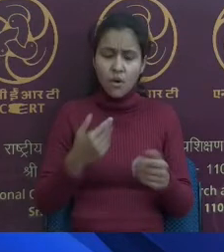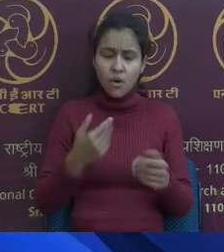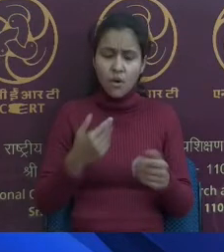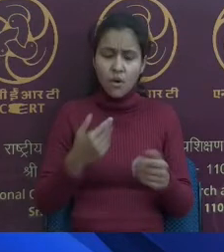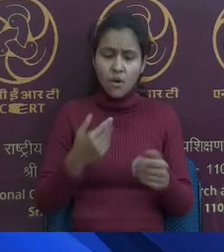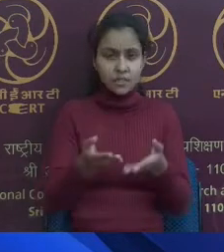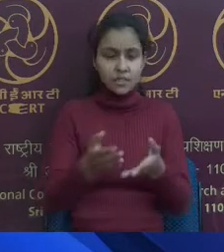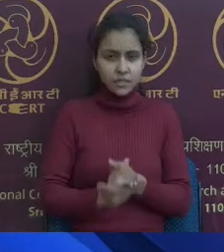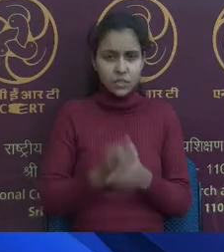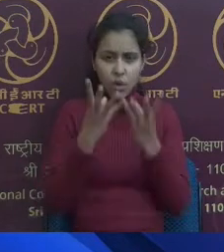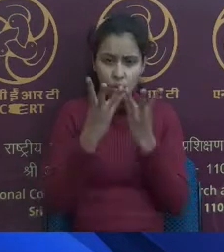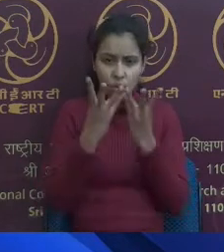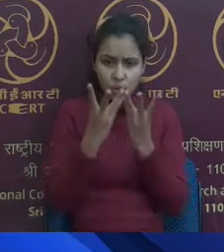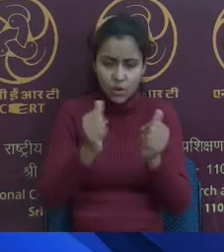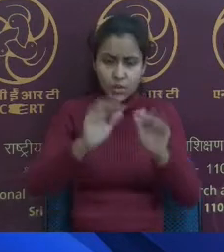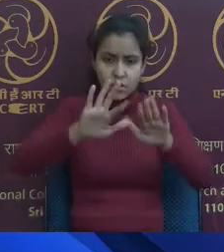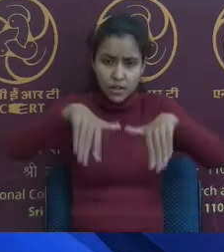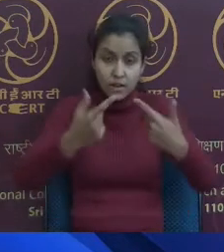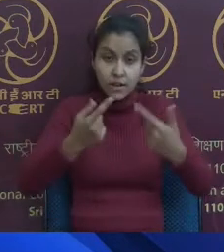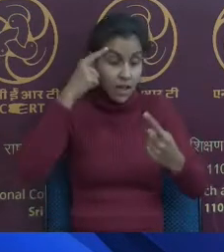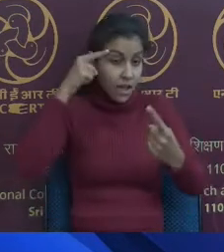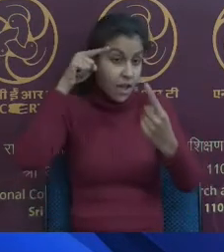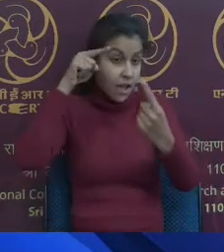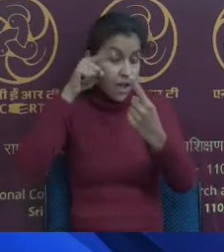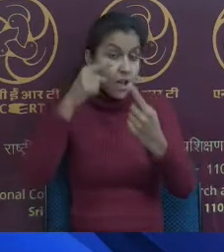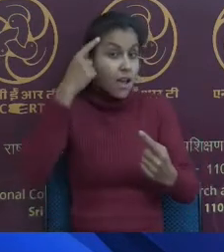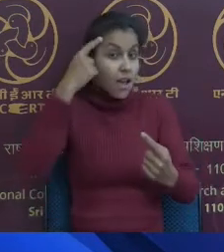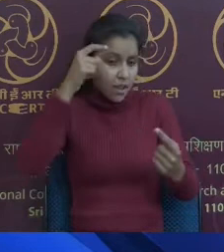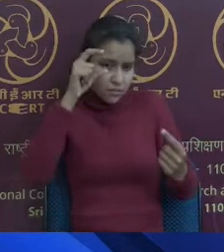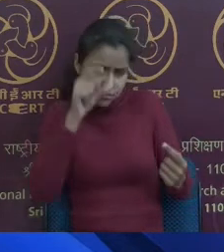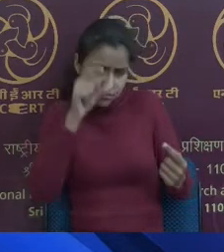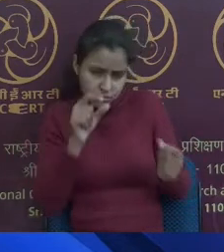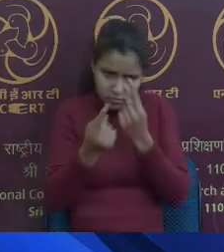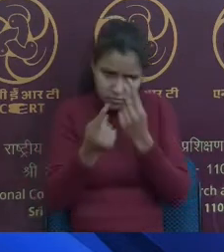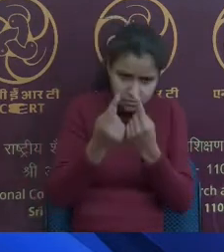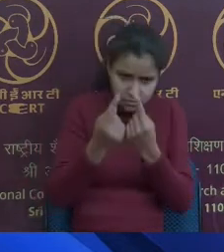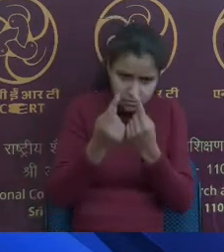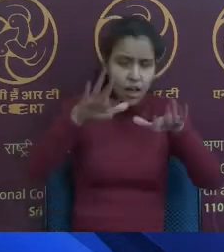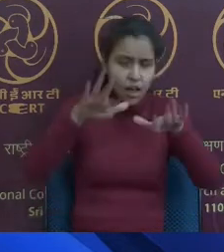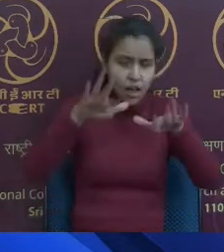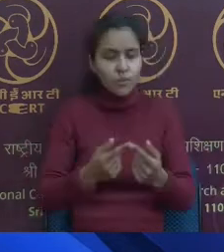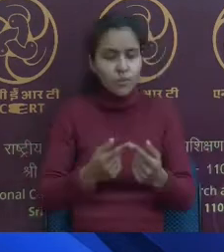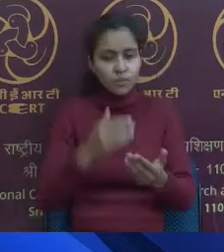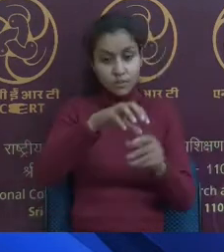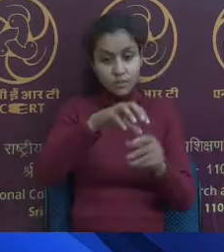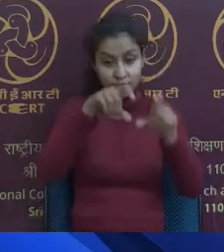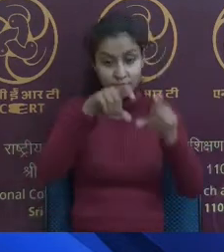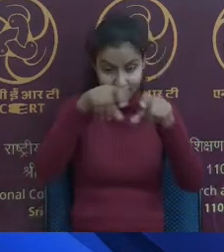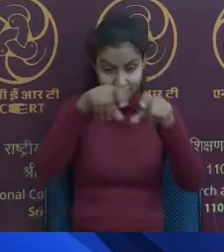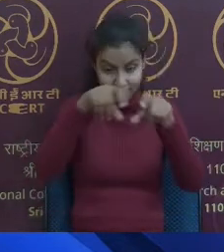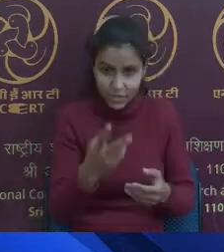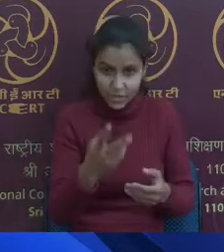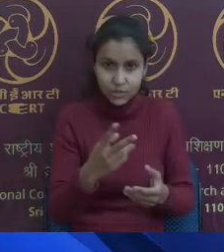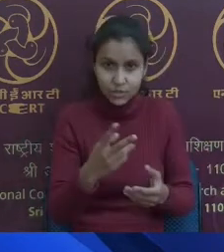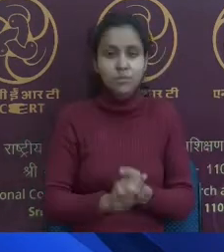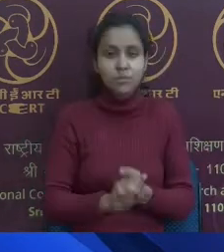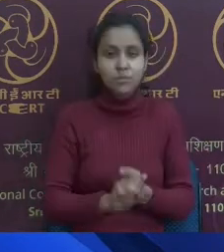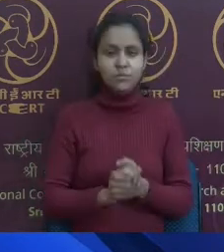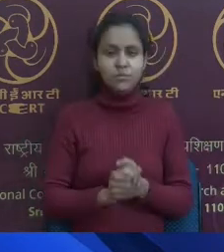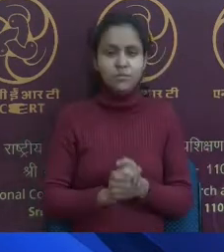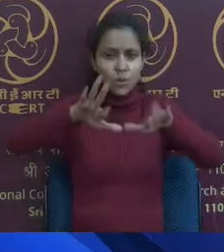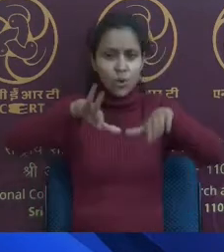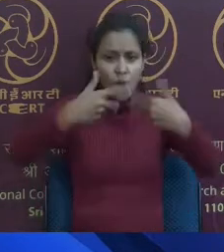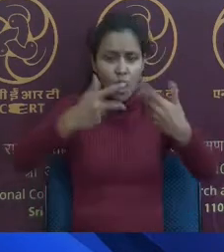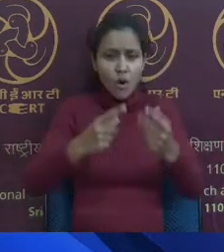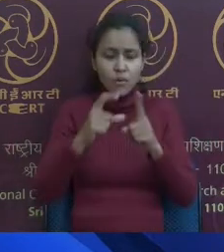from identification to intervention through a platform, we actually do it in their own homes. So how we do it is in